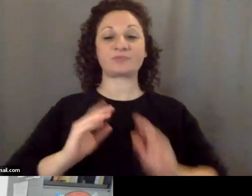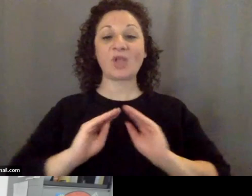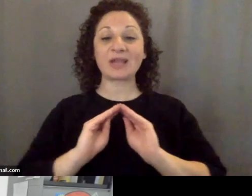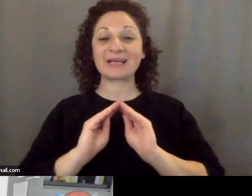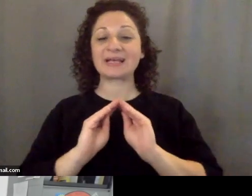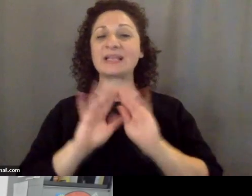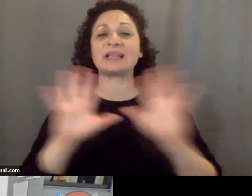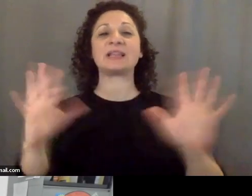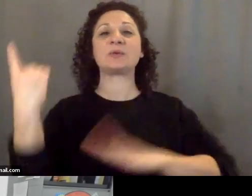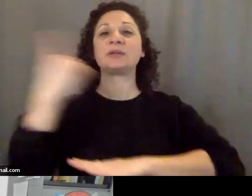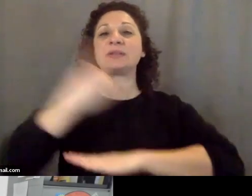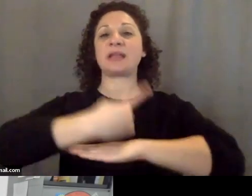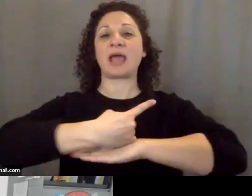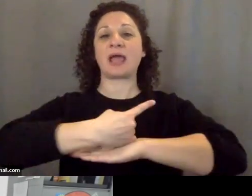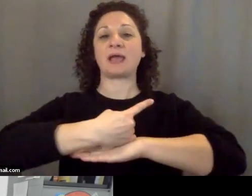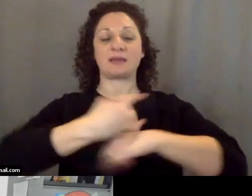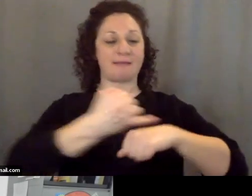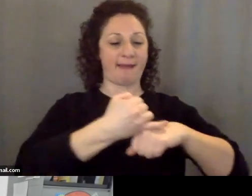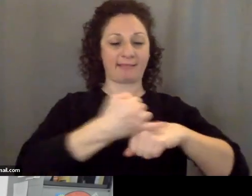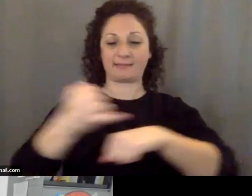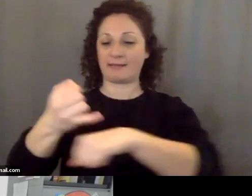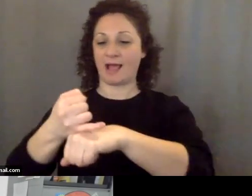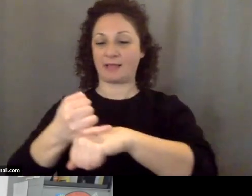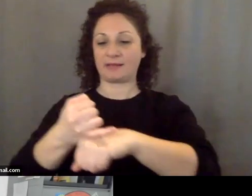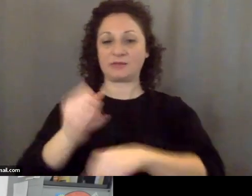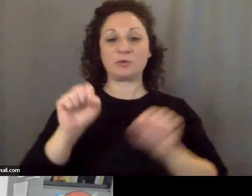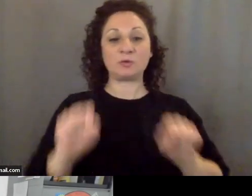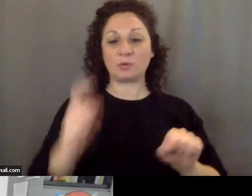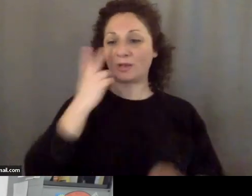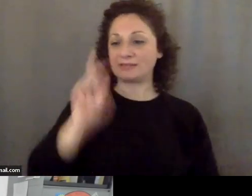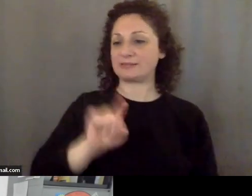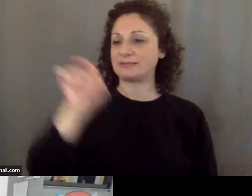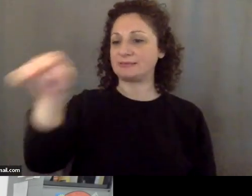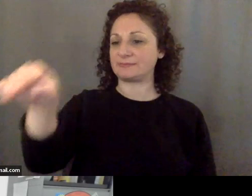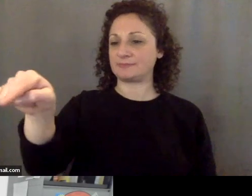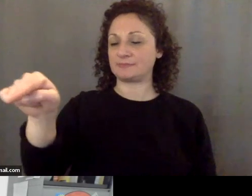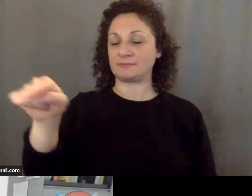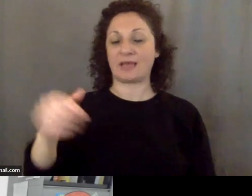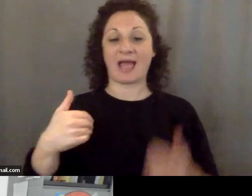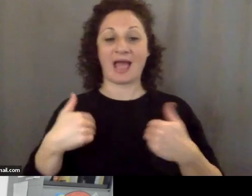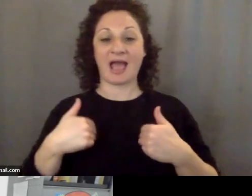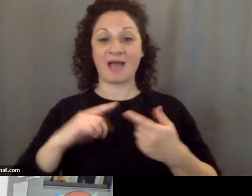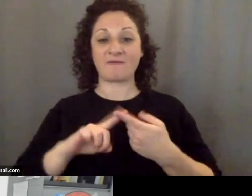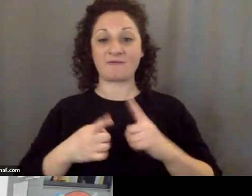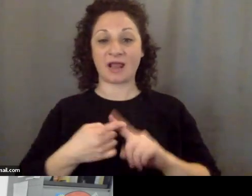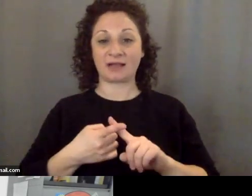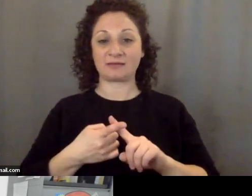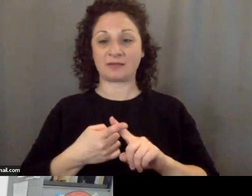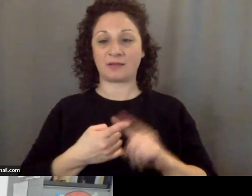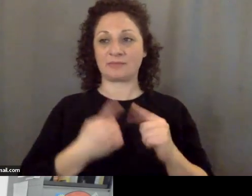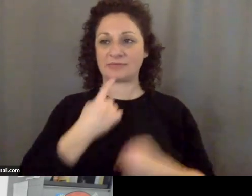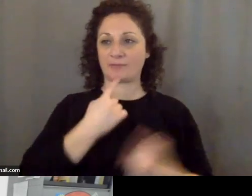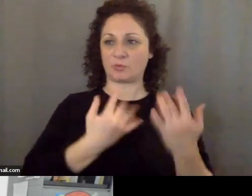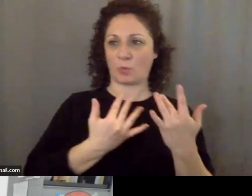you can see from one to the other I have acquaintances who say they've been trying to get that clear day for years but